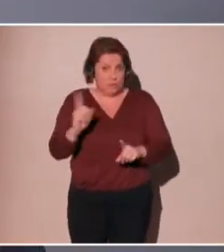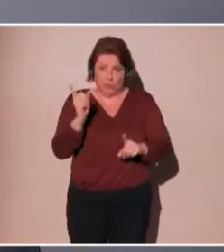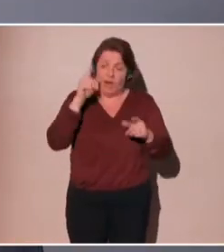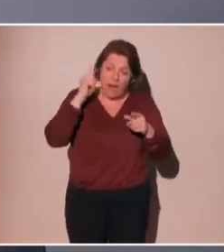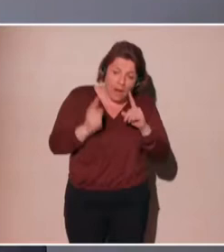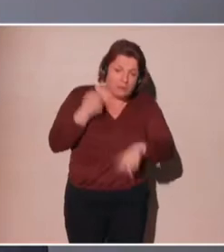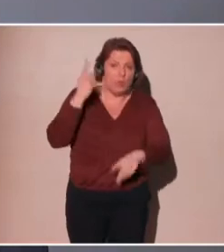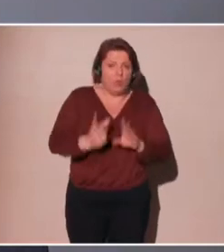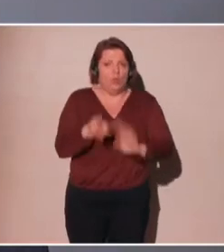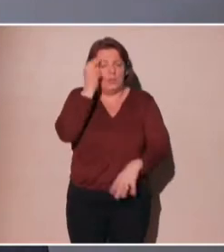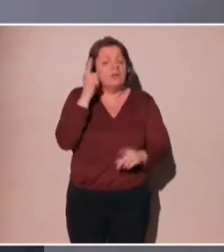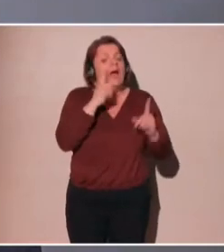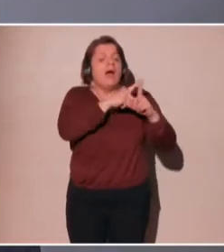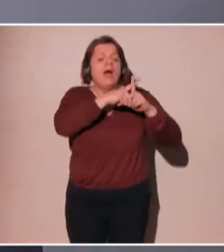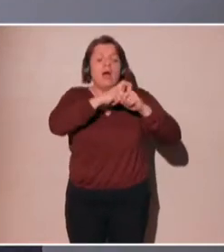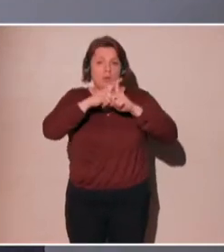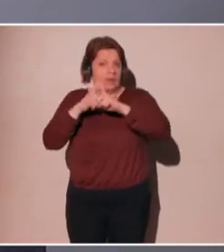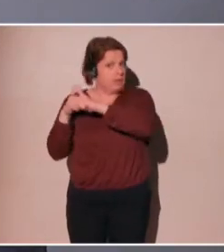some of these issues.